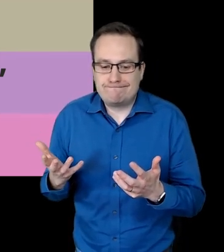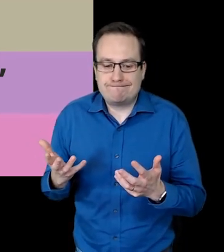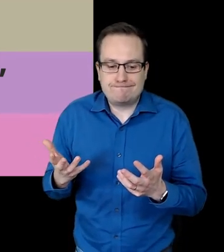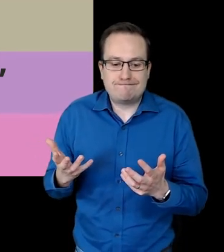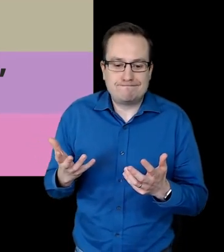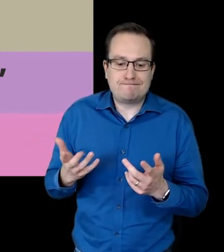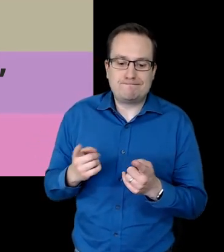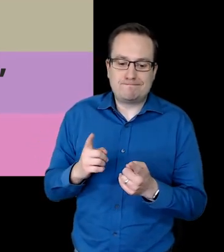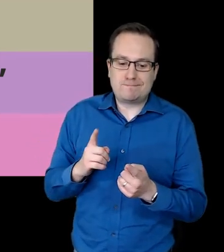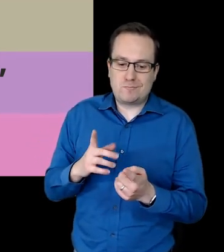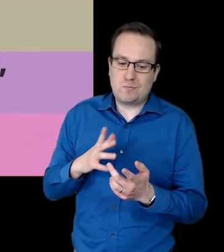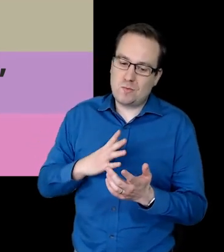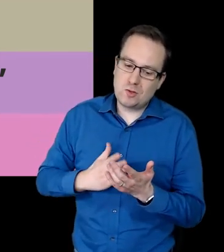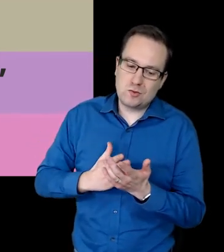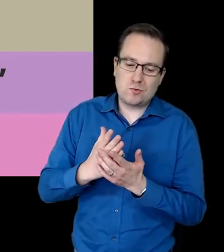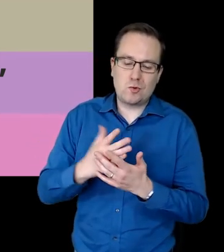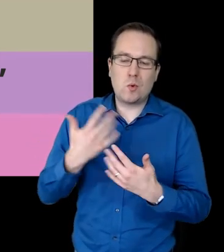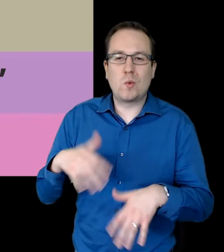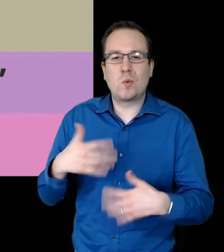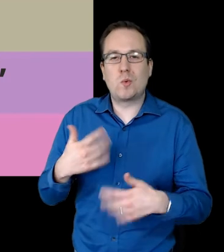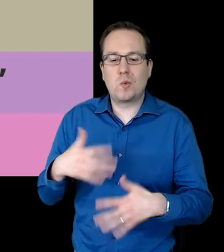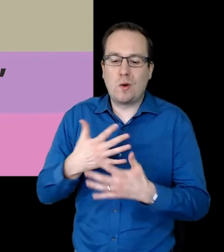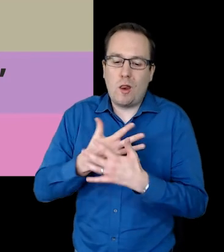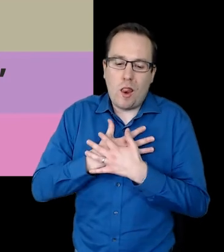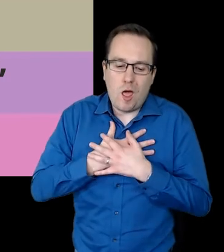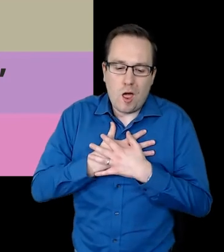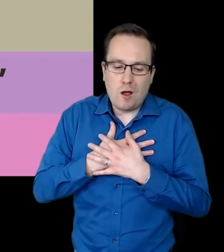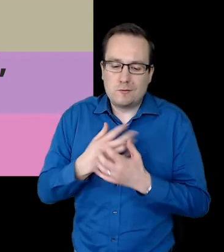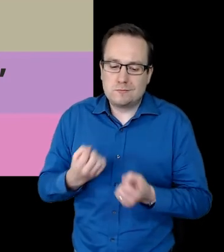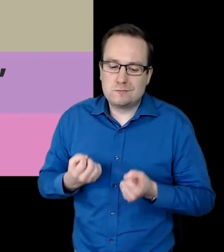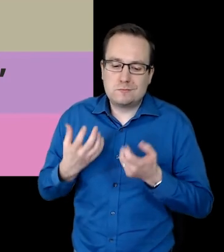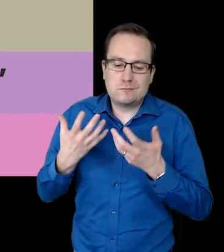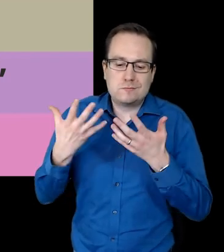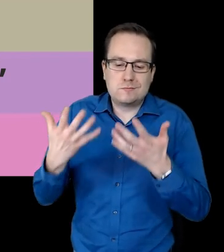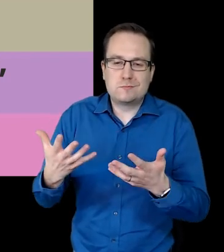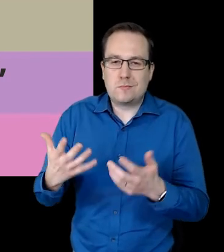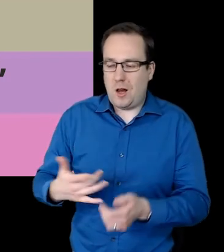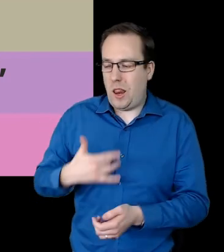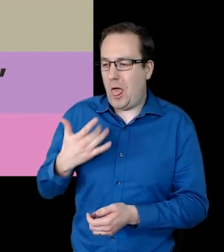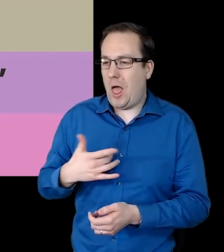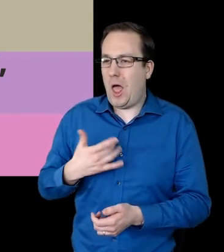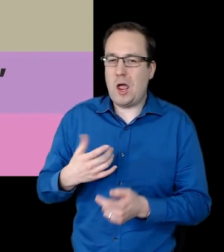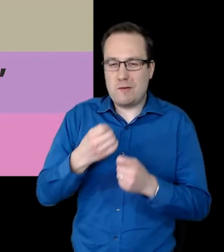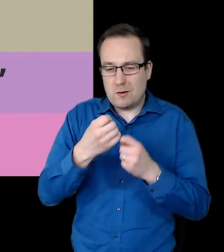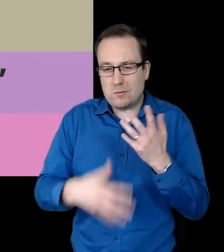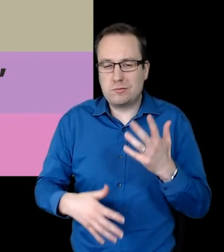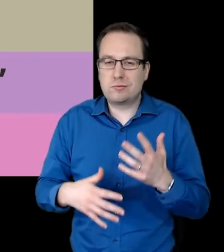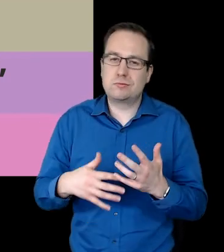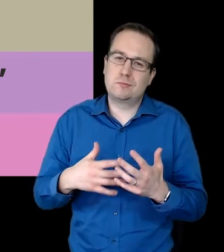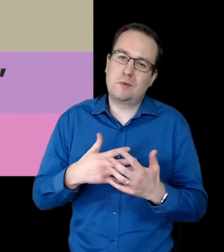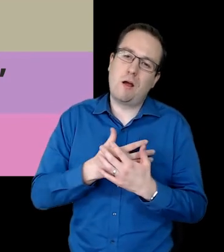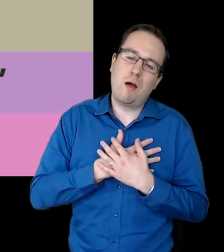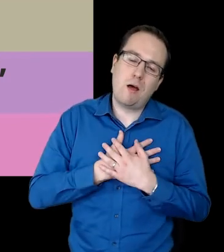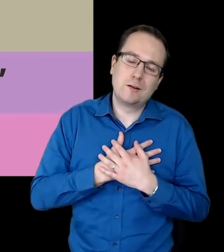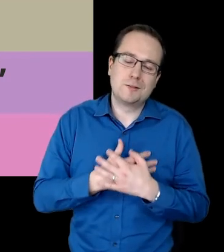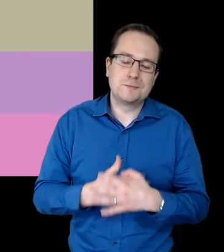Vibrating up a high in every heart